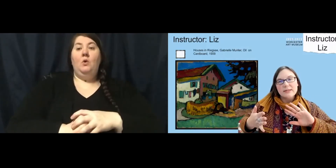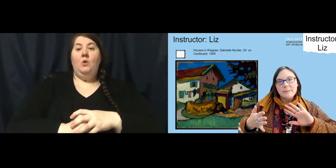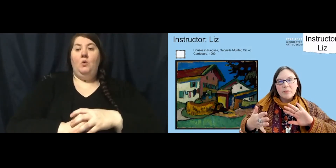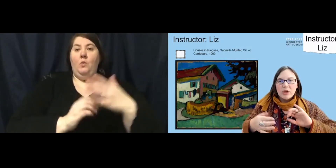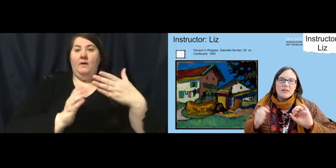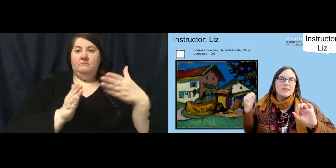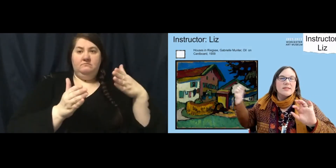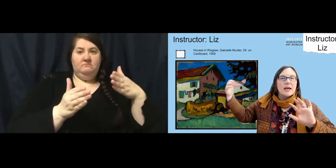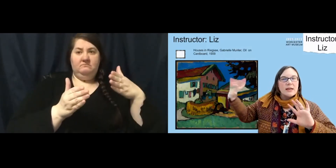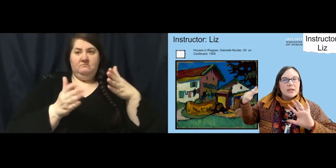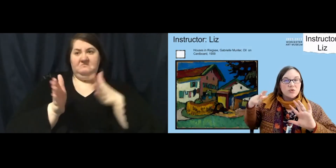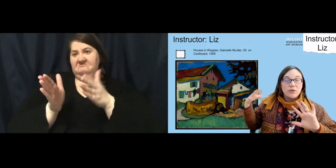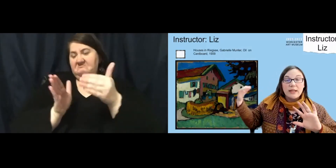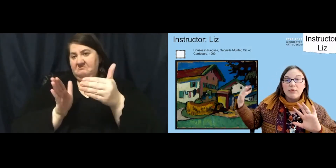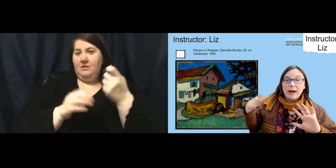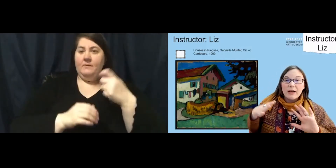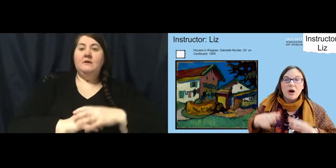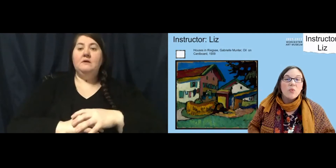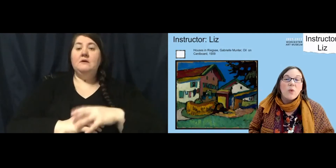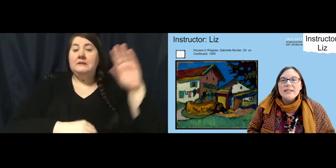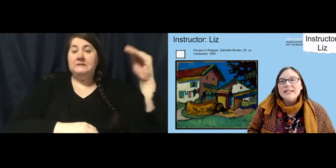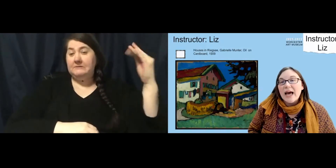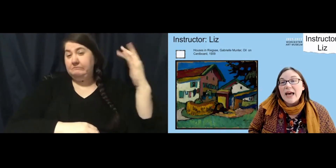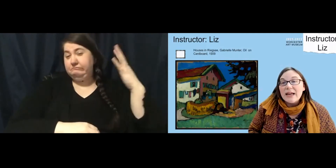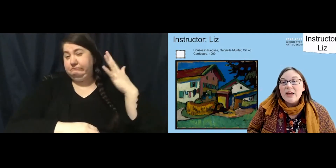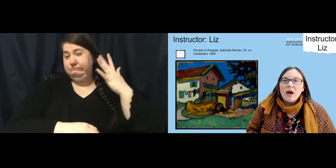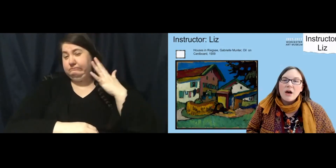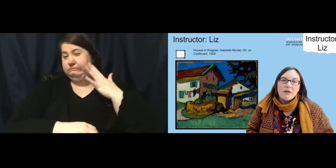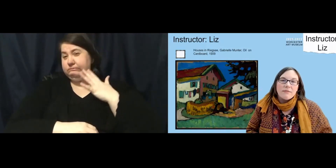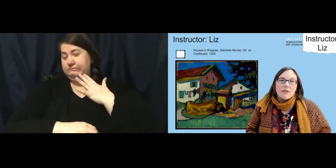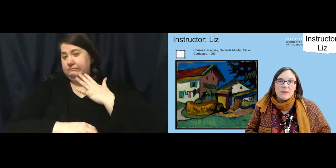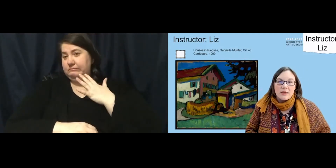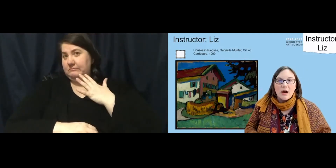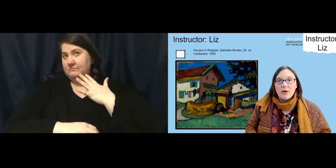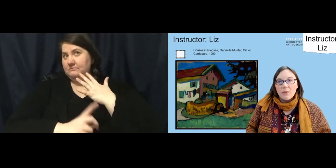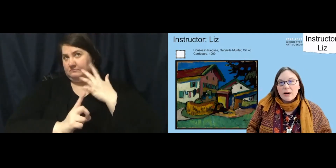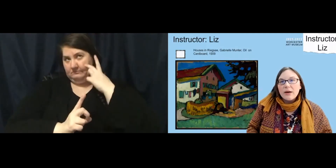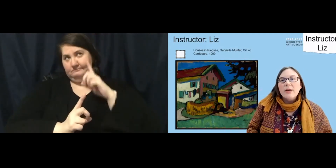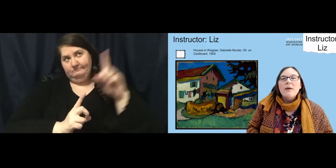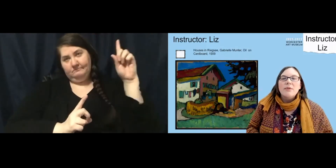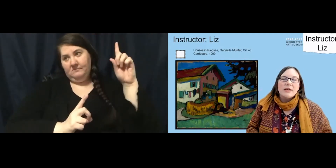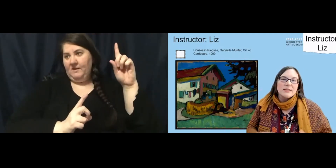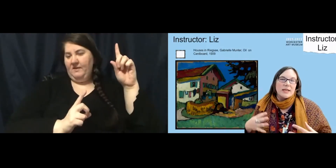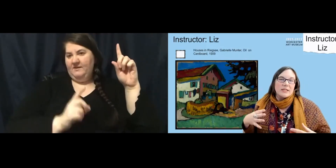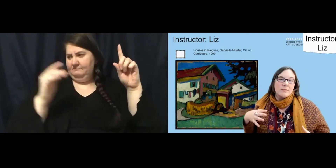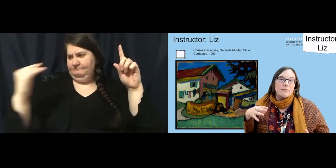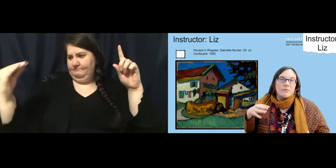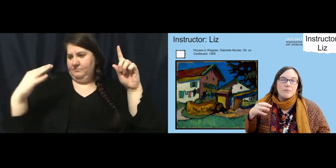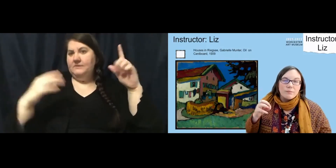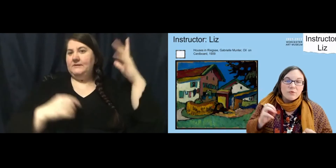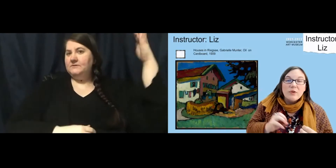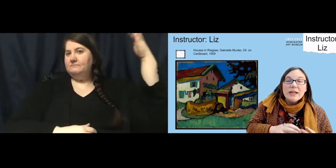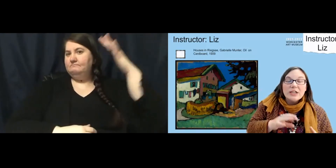us. The sun is really bright on one side of the artwork because it is